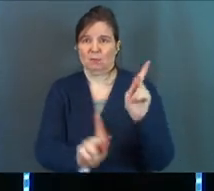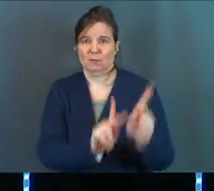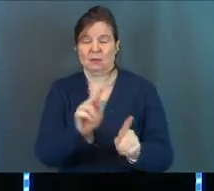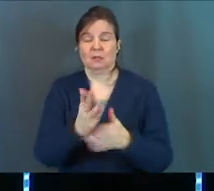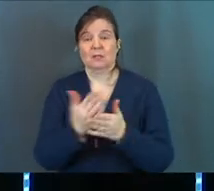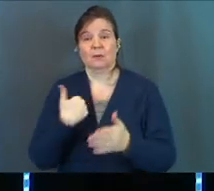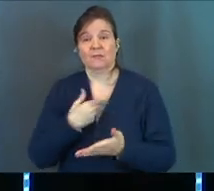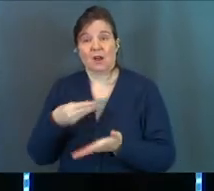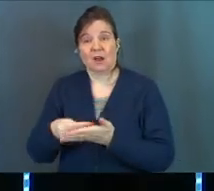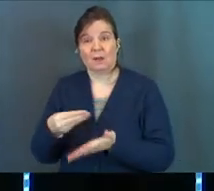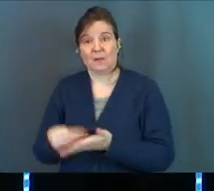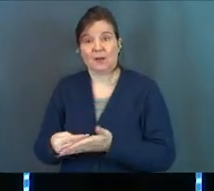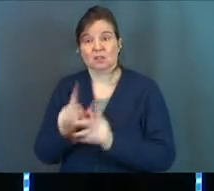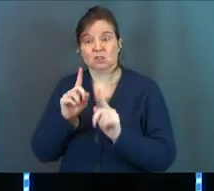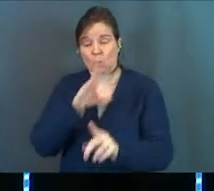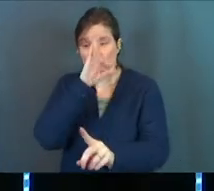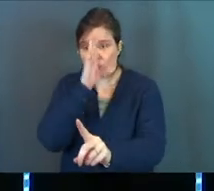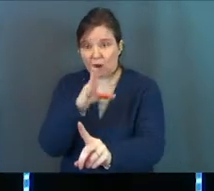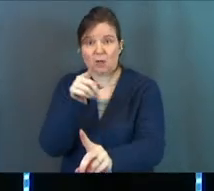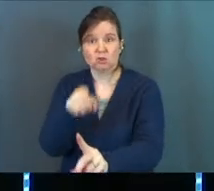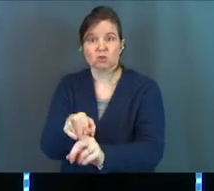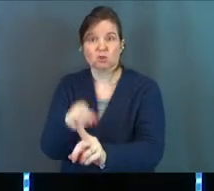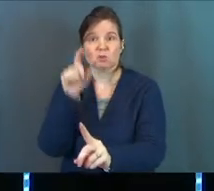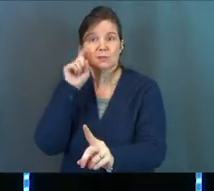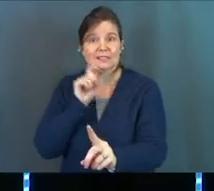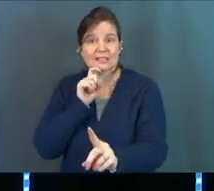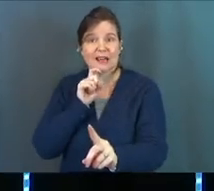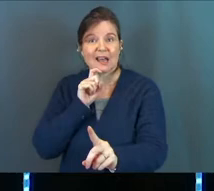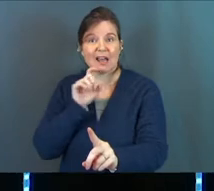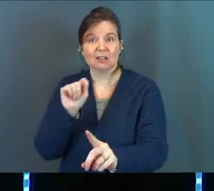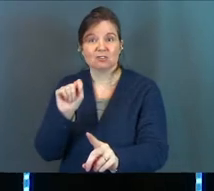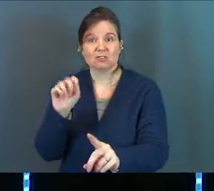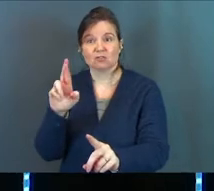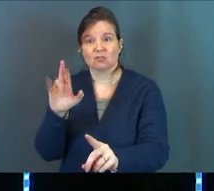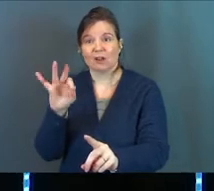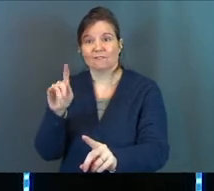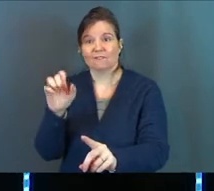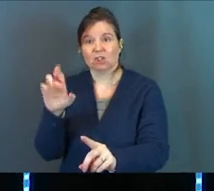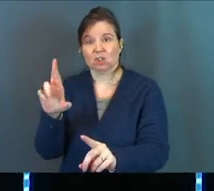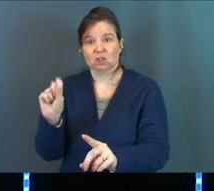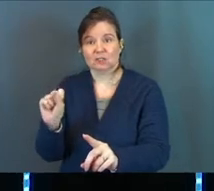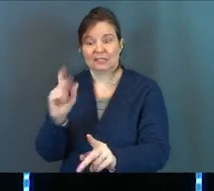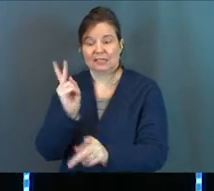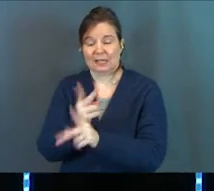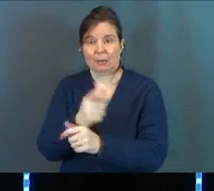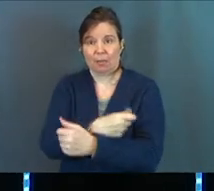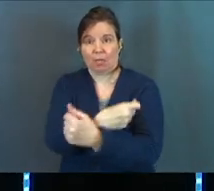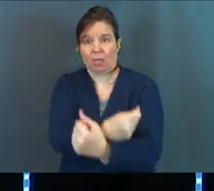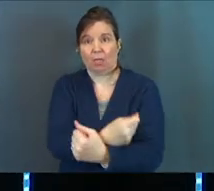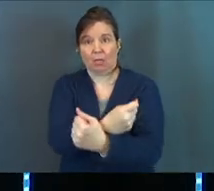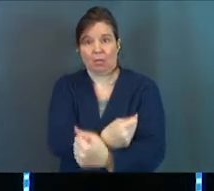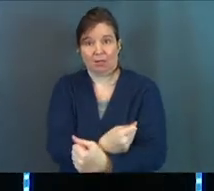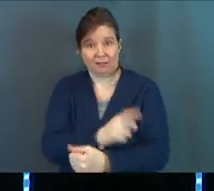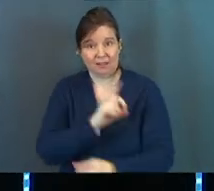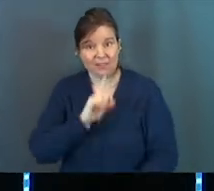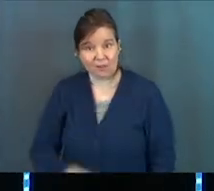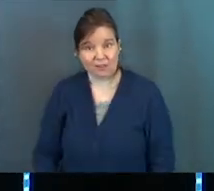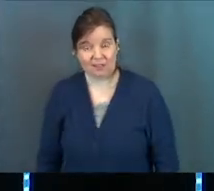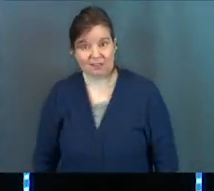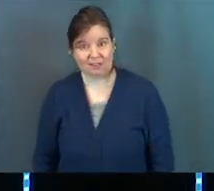And some of our money is going right to sex traffickers in the world, keeping people in bondage, literally.